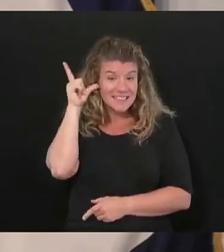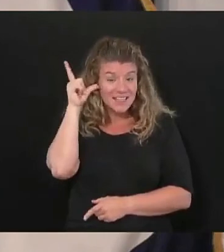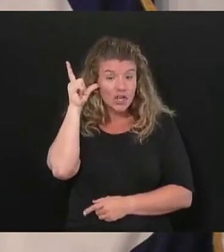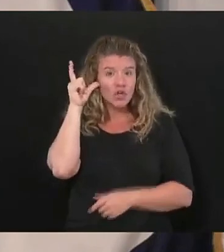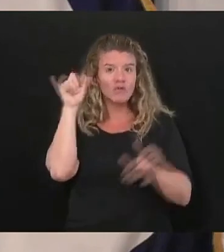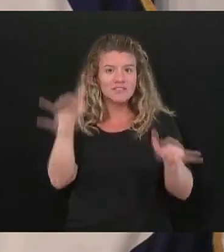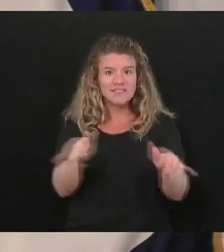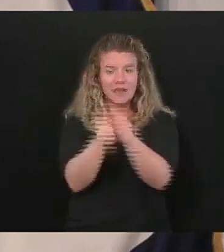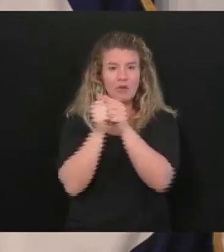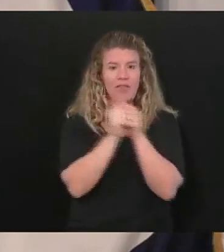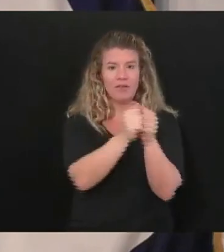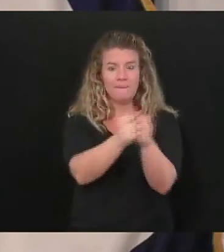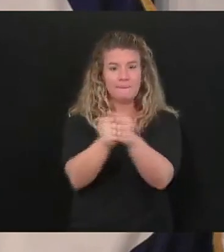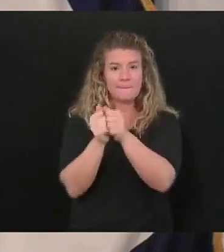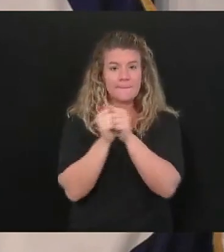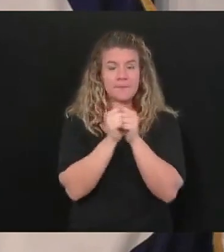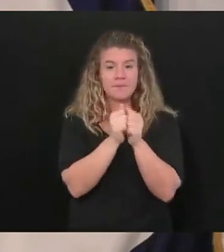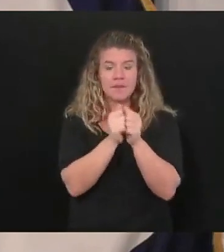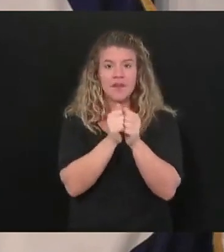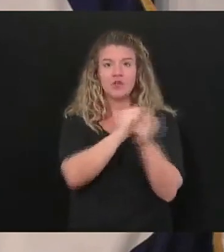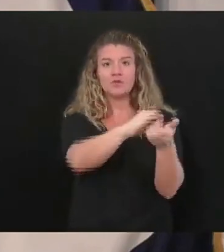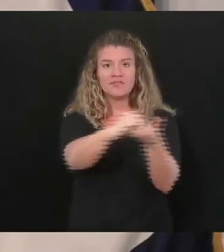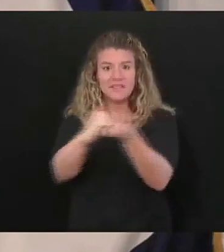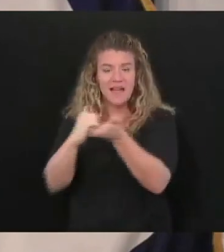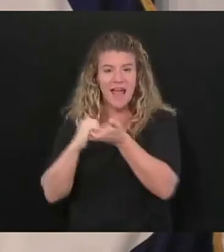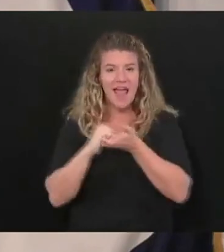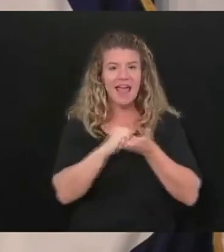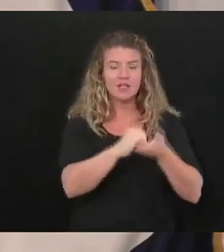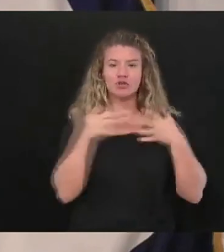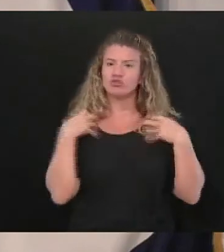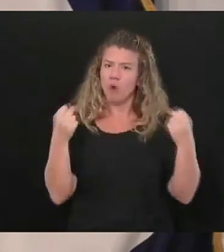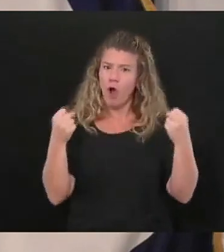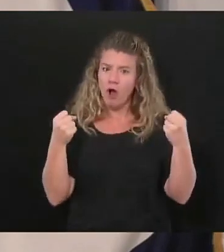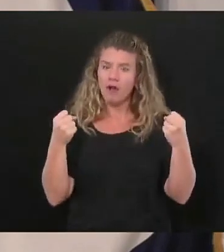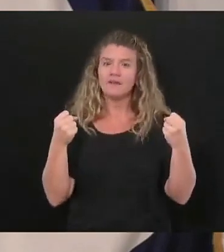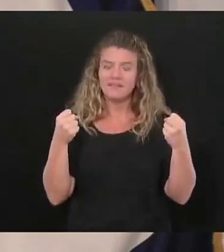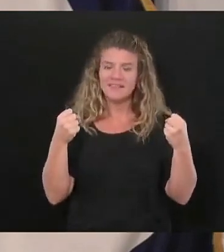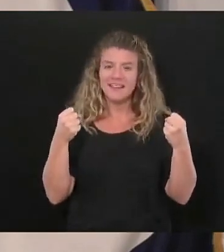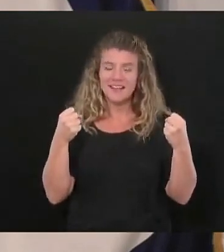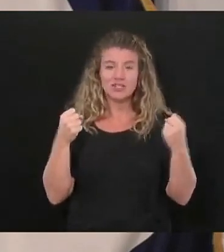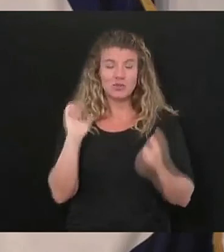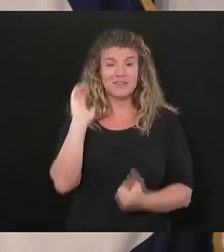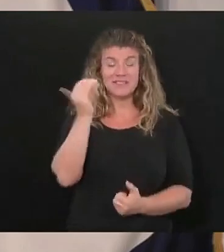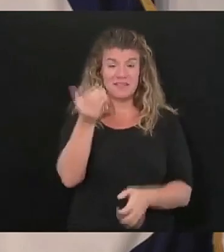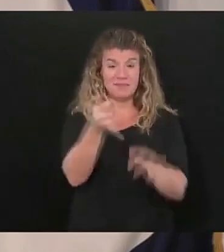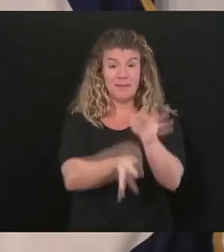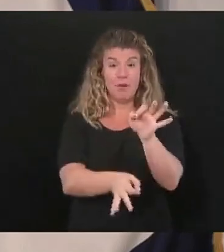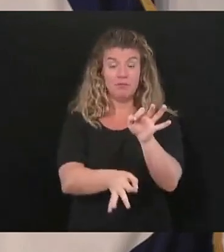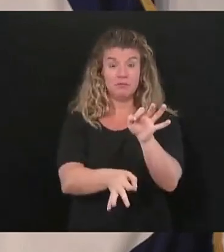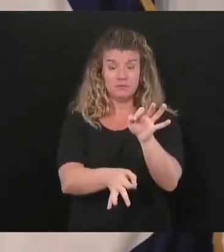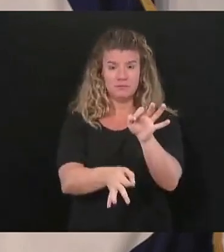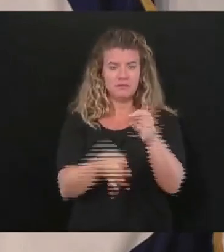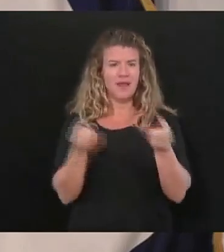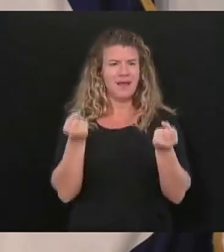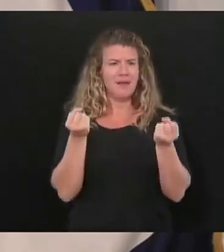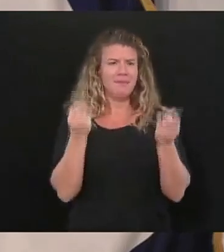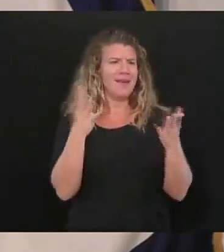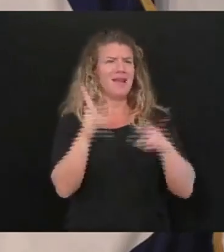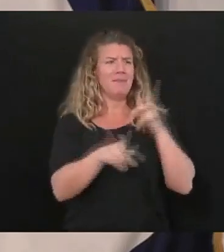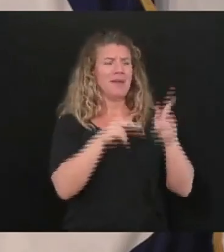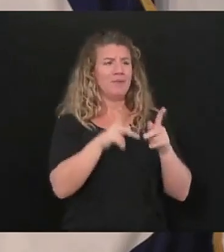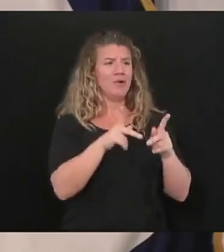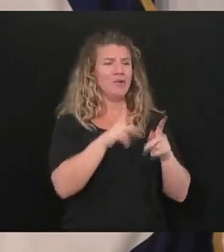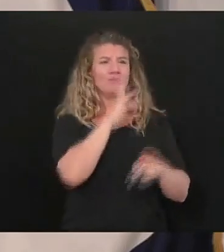stayed together you've stayed as West Virginia Strong it seems so simple lots of people use those words and they